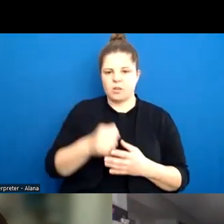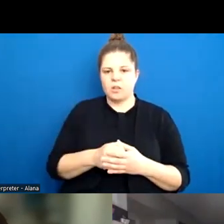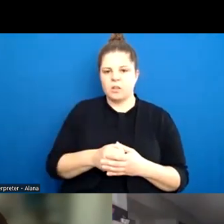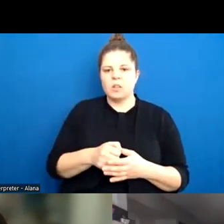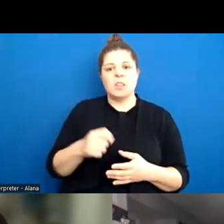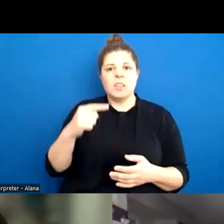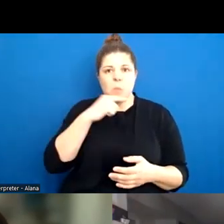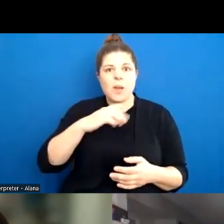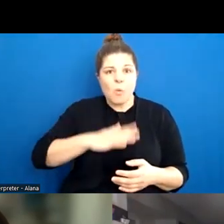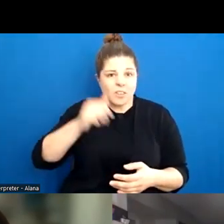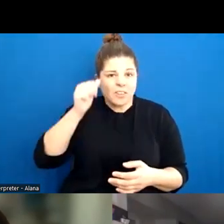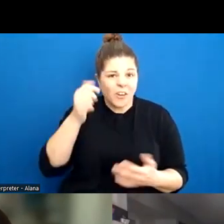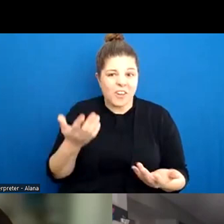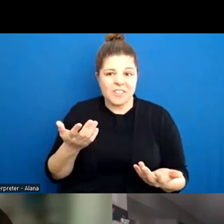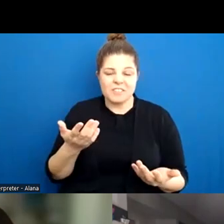clarity.